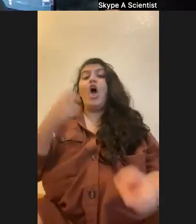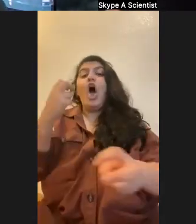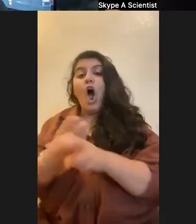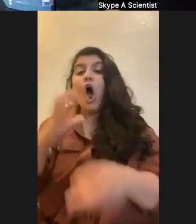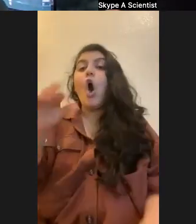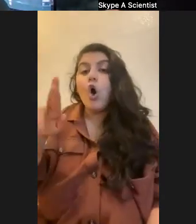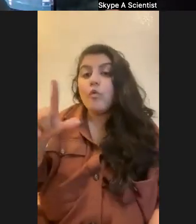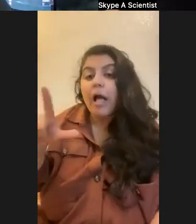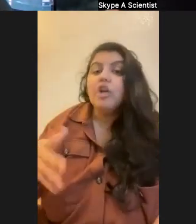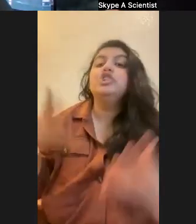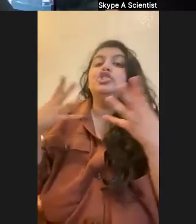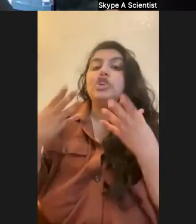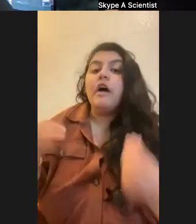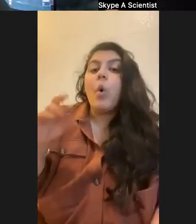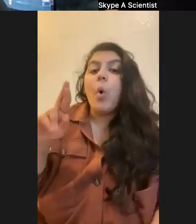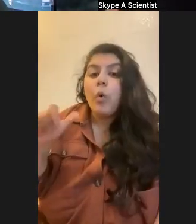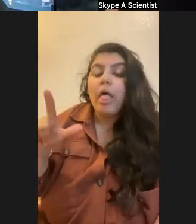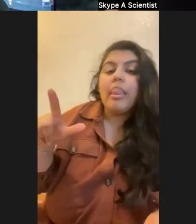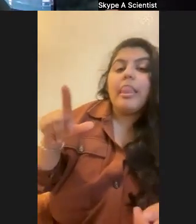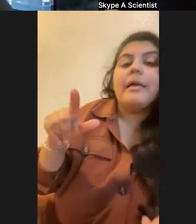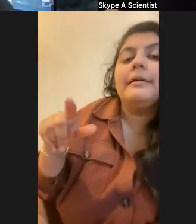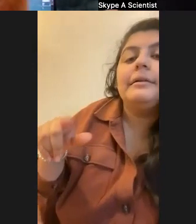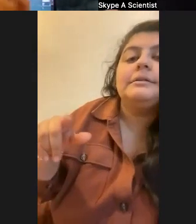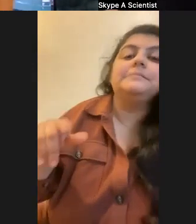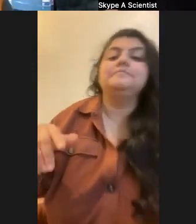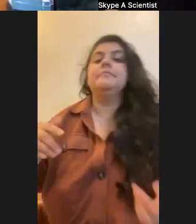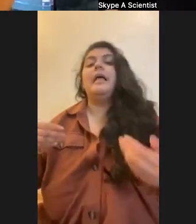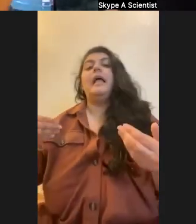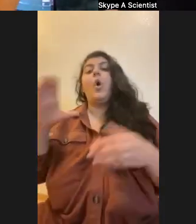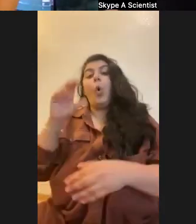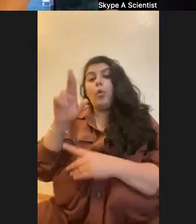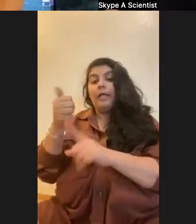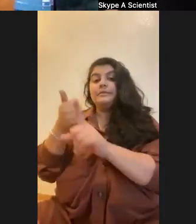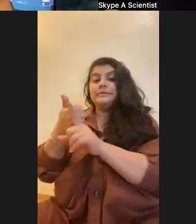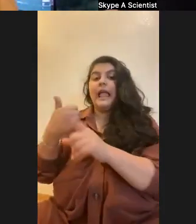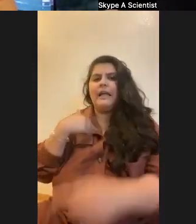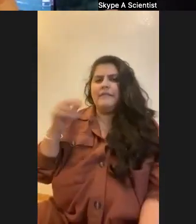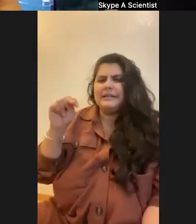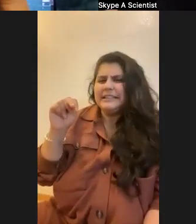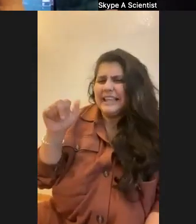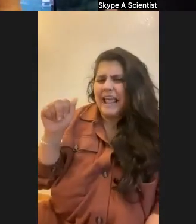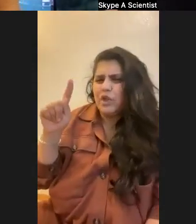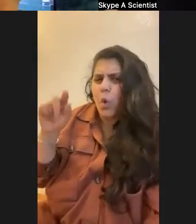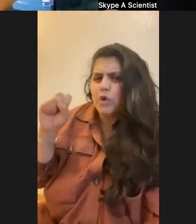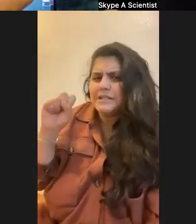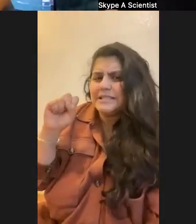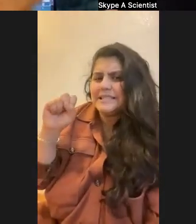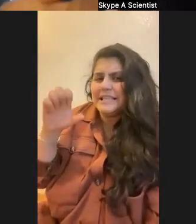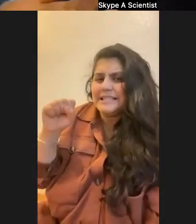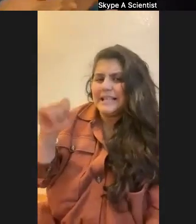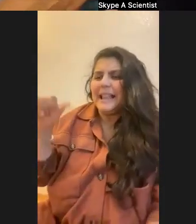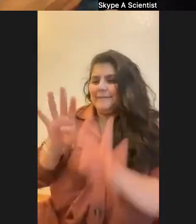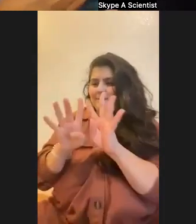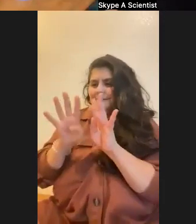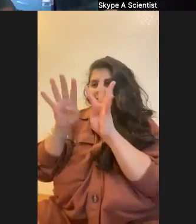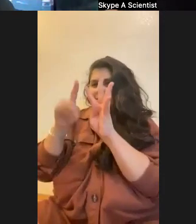there are coral you definitely should not touch. Uh, so coral have like nematocyst, which is like these like stinging tentacles and it's how they catch